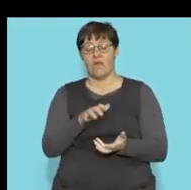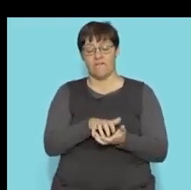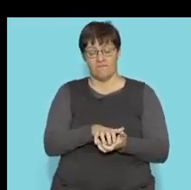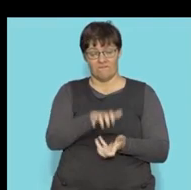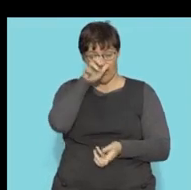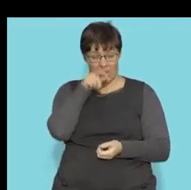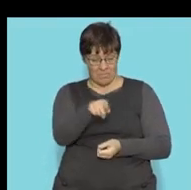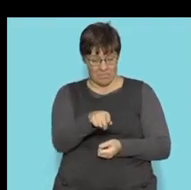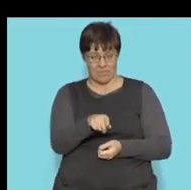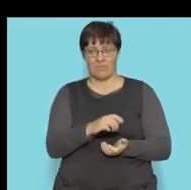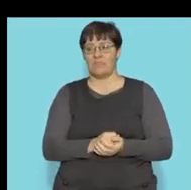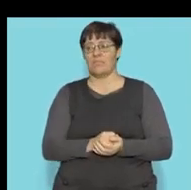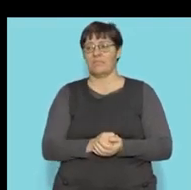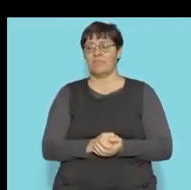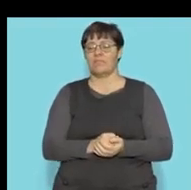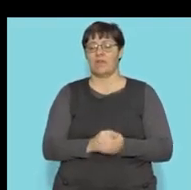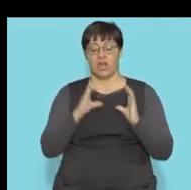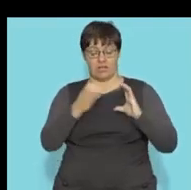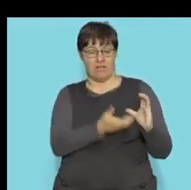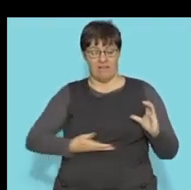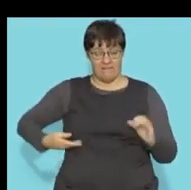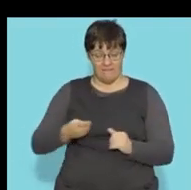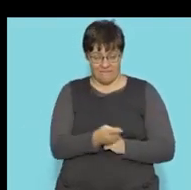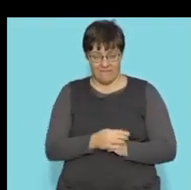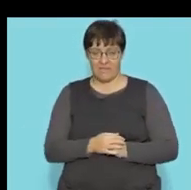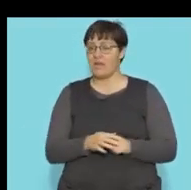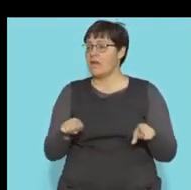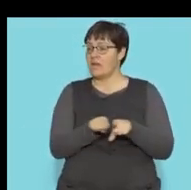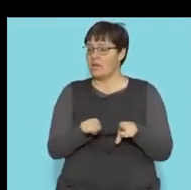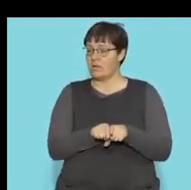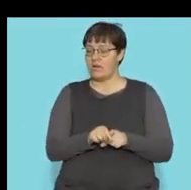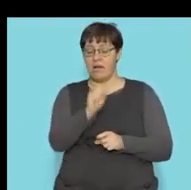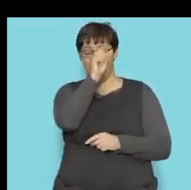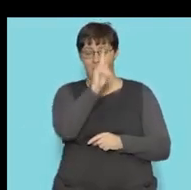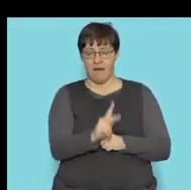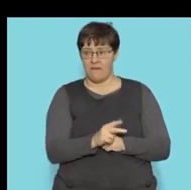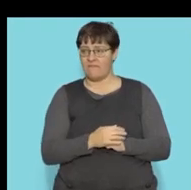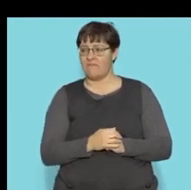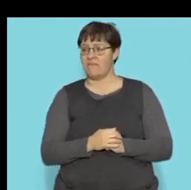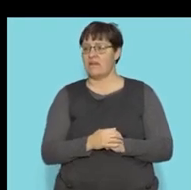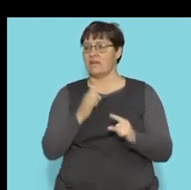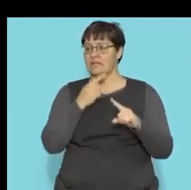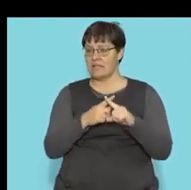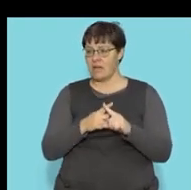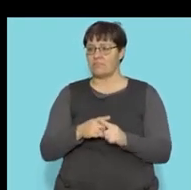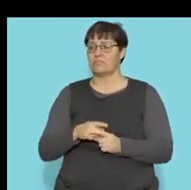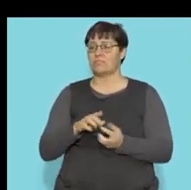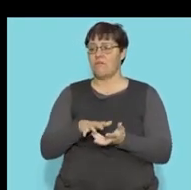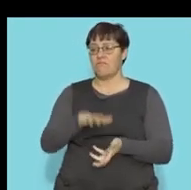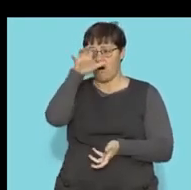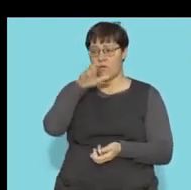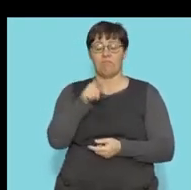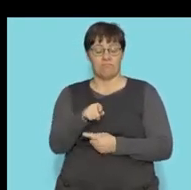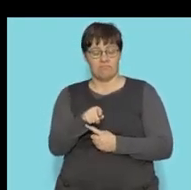there. So the volume of a hemisphere is going to be equal to a half times the volume of a sphere.